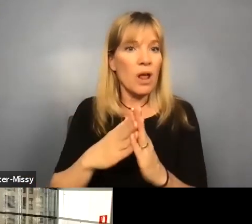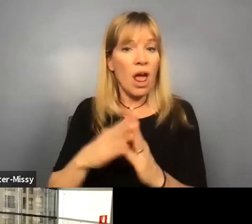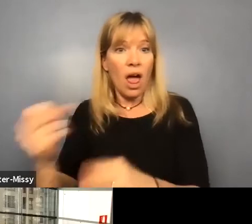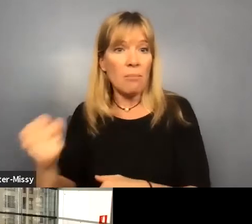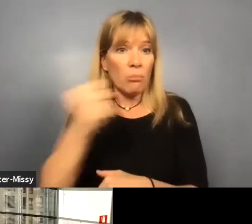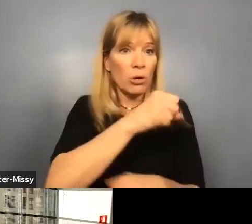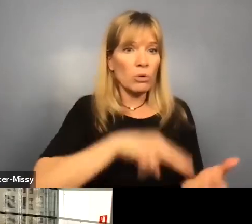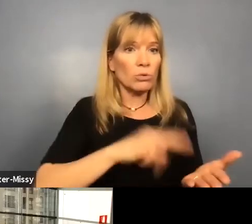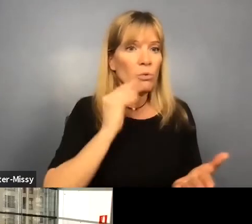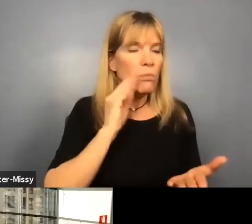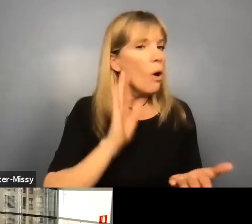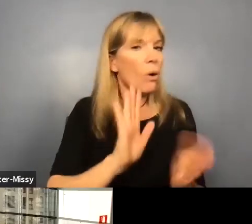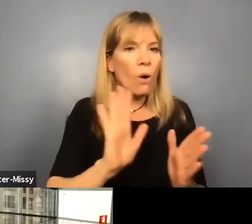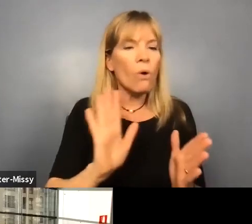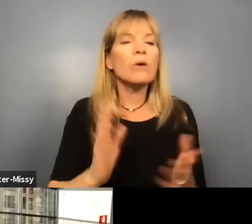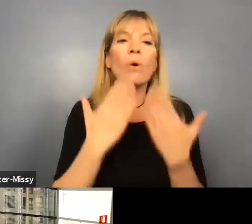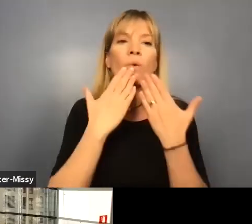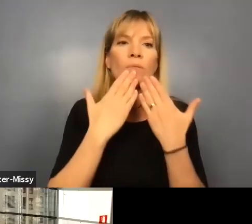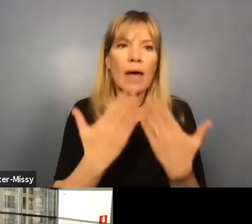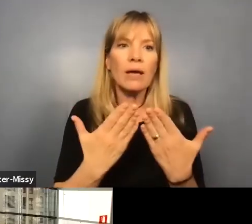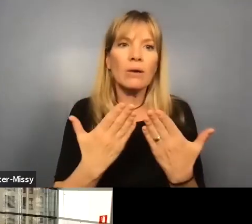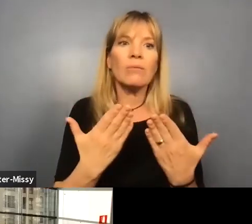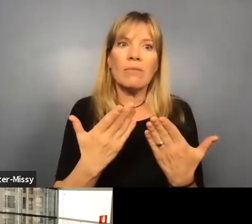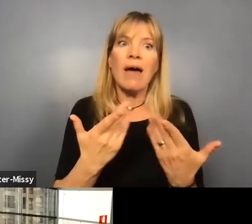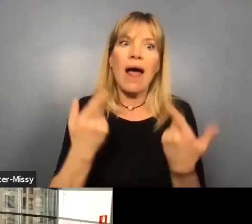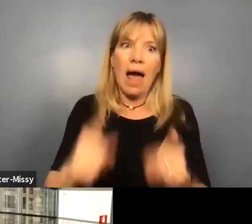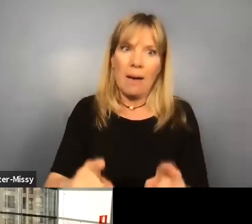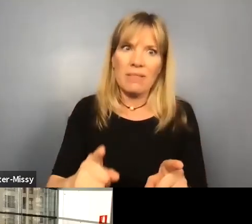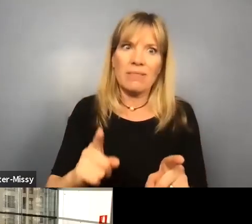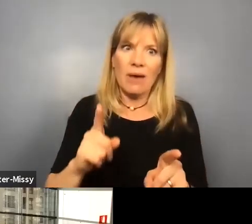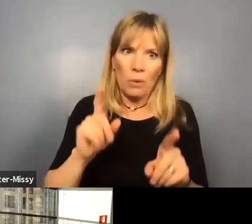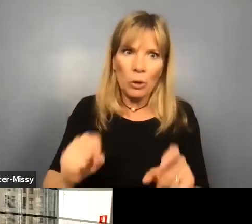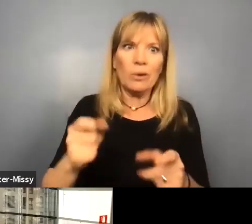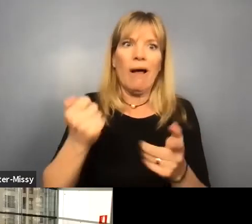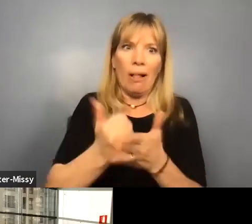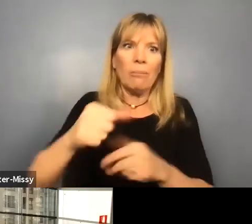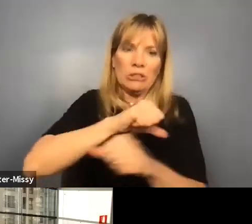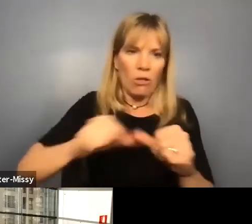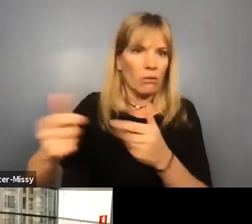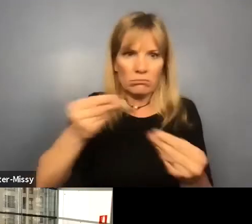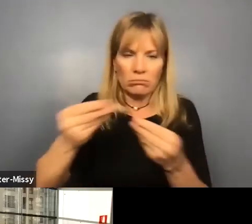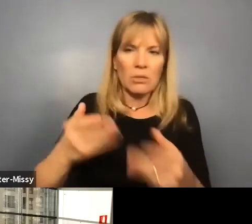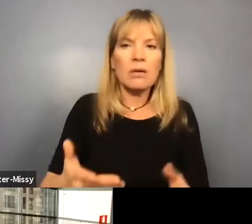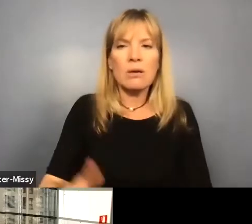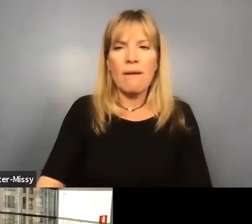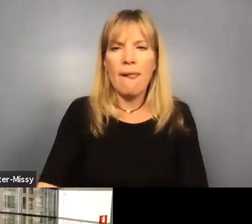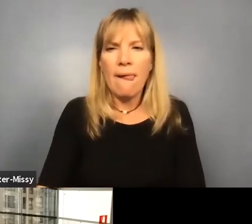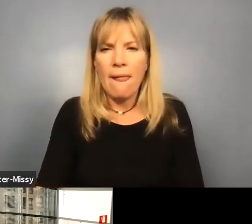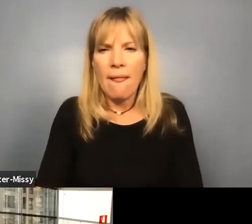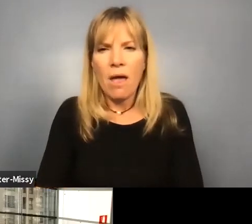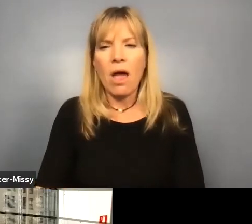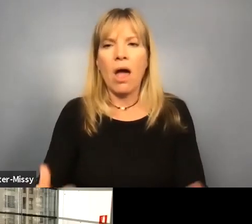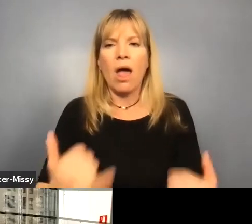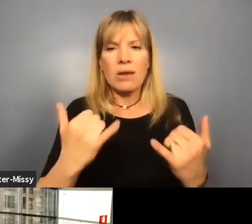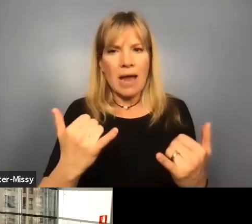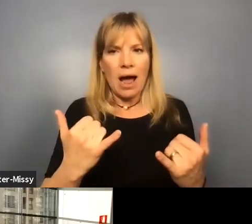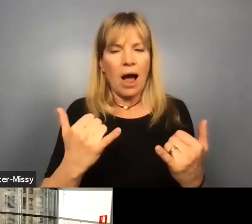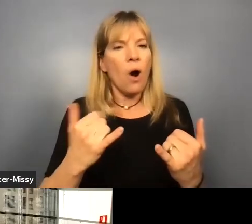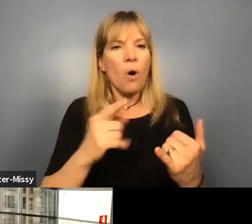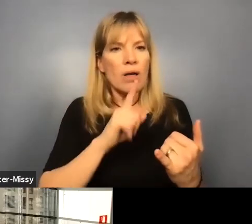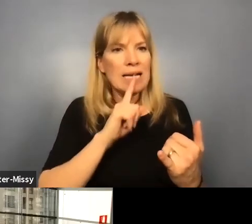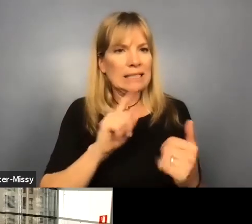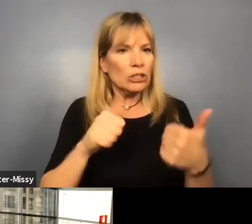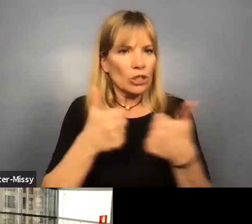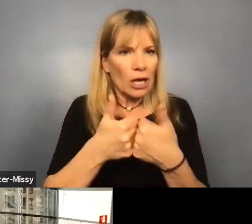nursing home. So thankfully that happened. And, um, now found, I found myself in a challenging position of